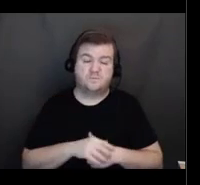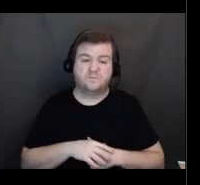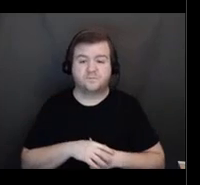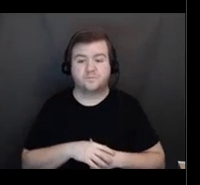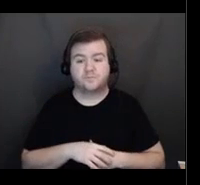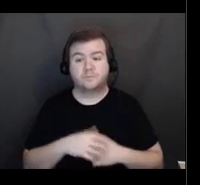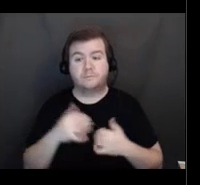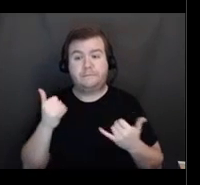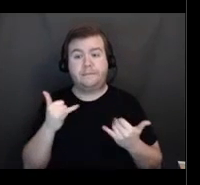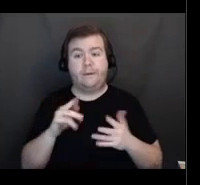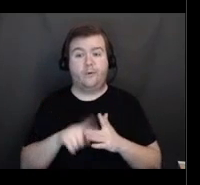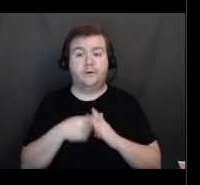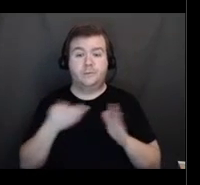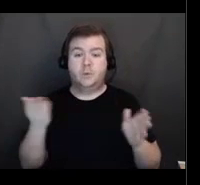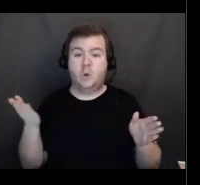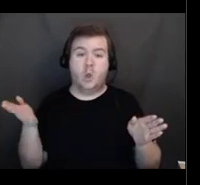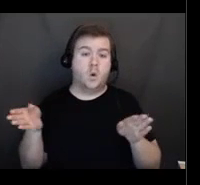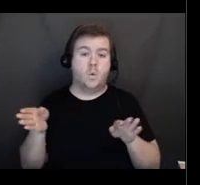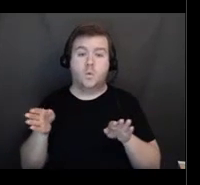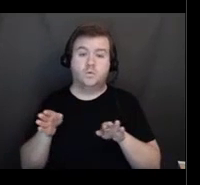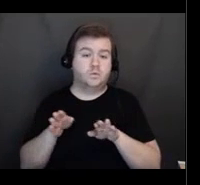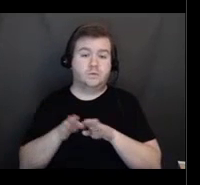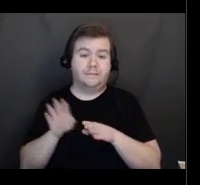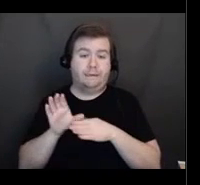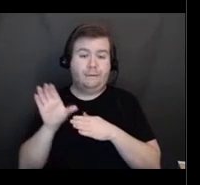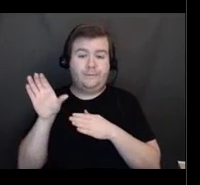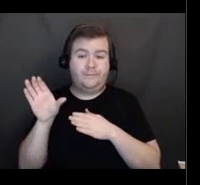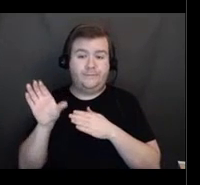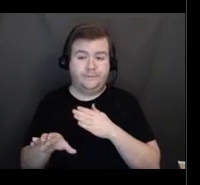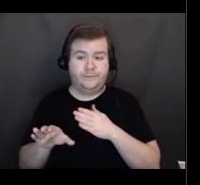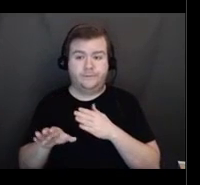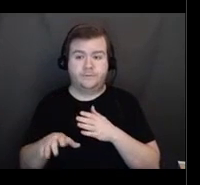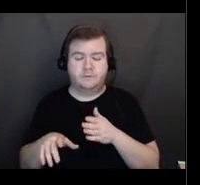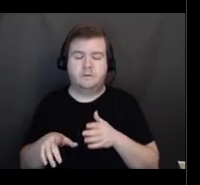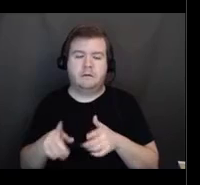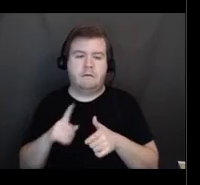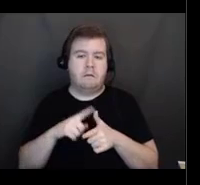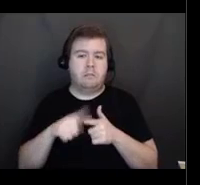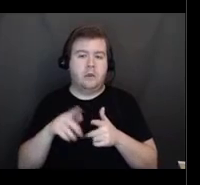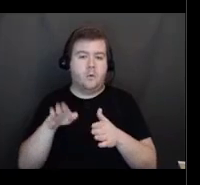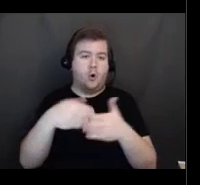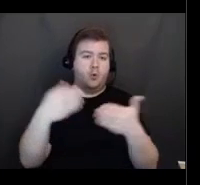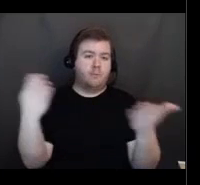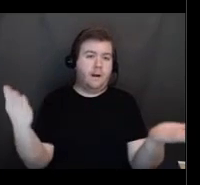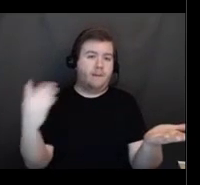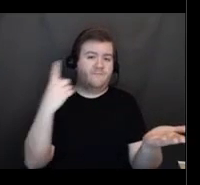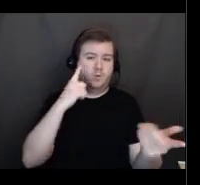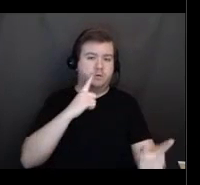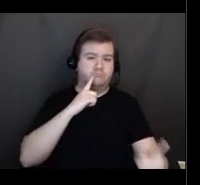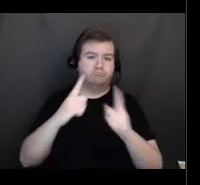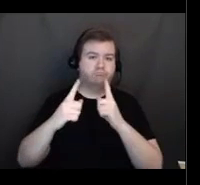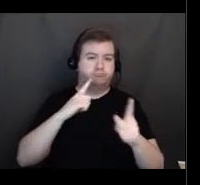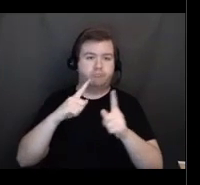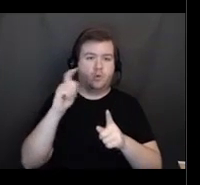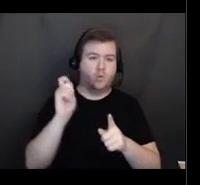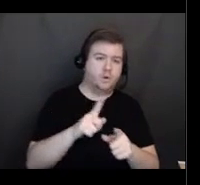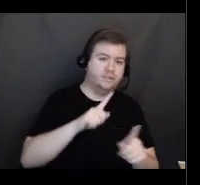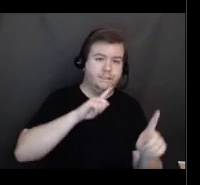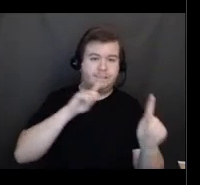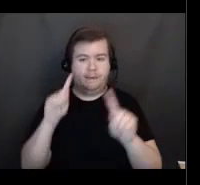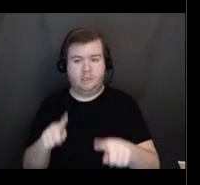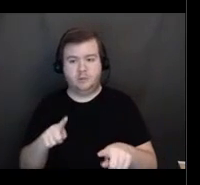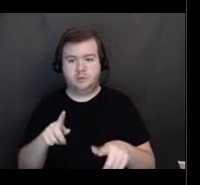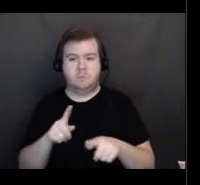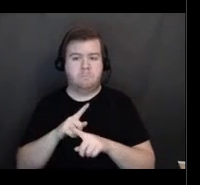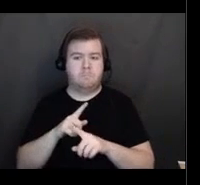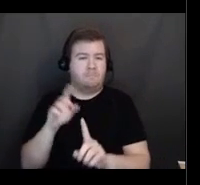conclusion here. We are now going to be able to open it up for questions and answers. But